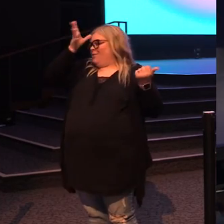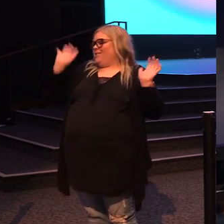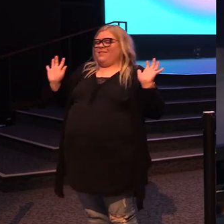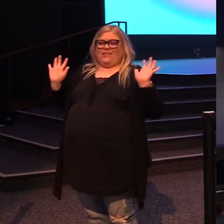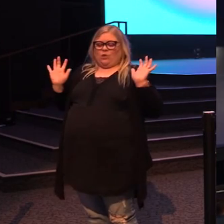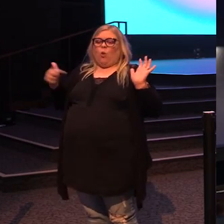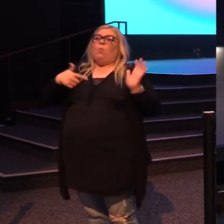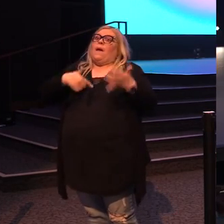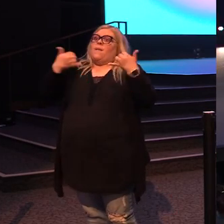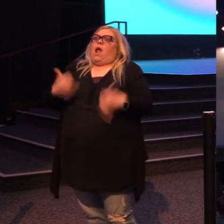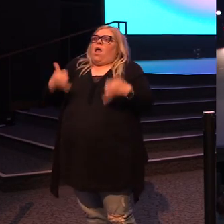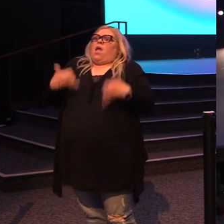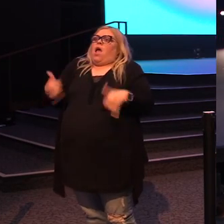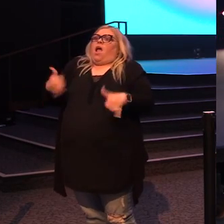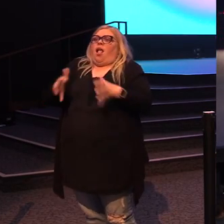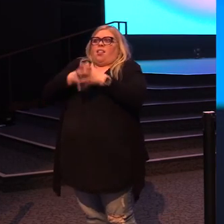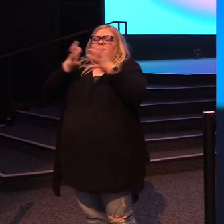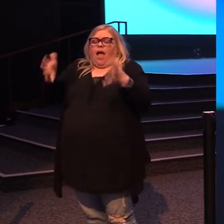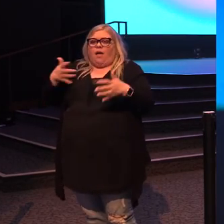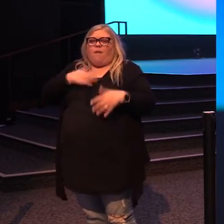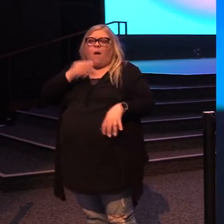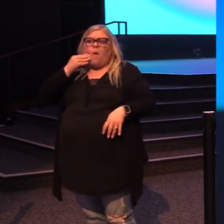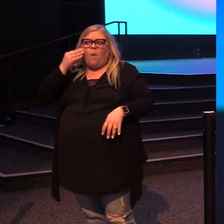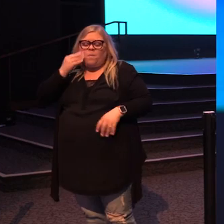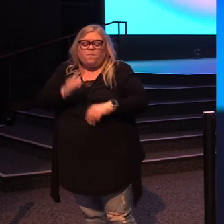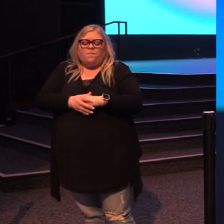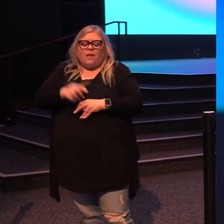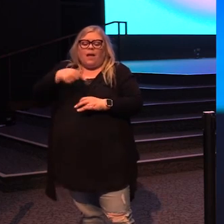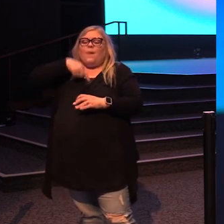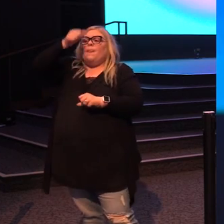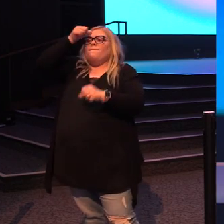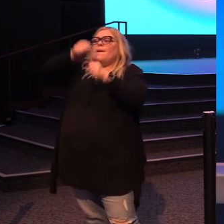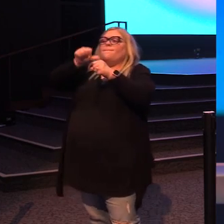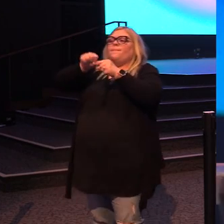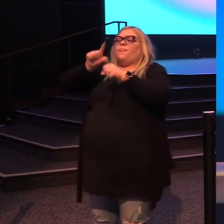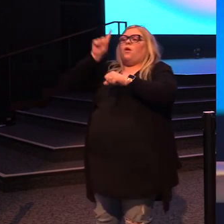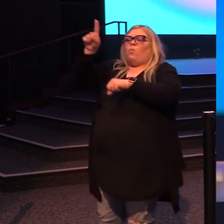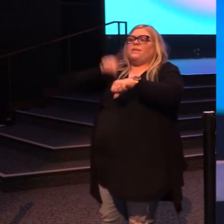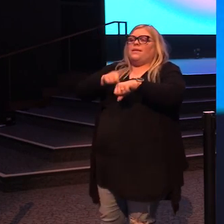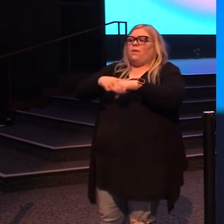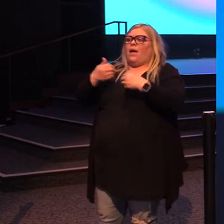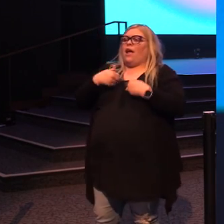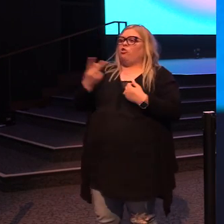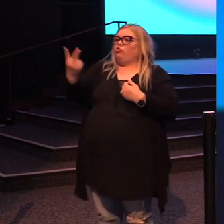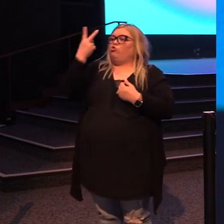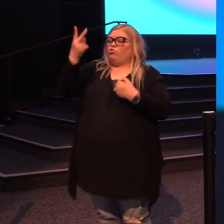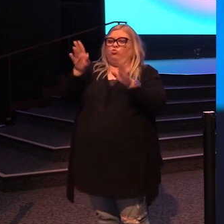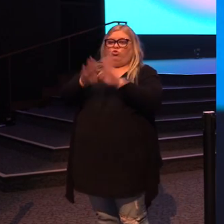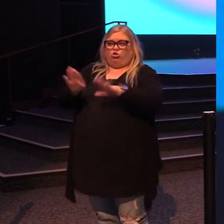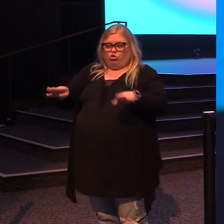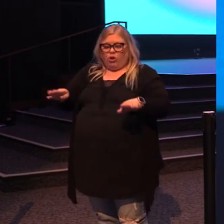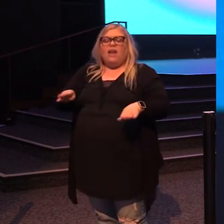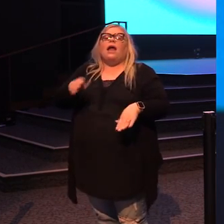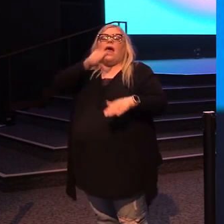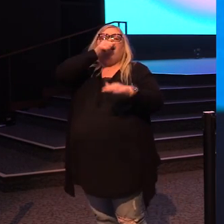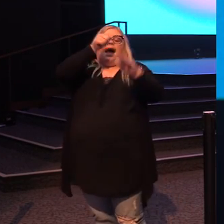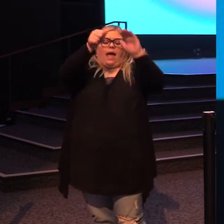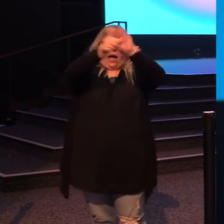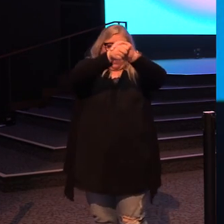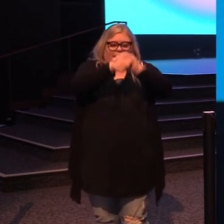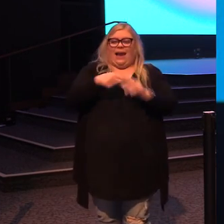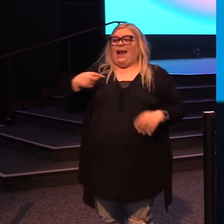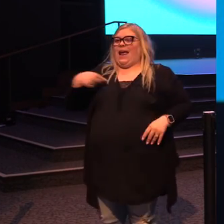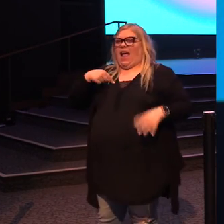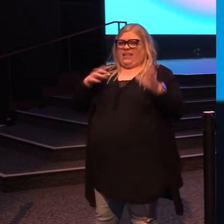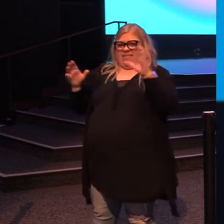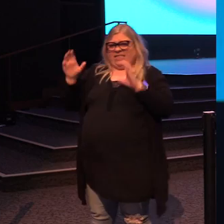And so we played it a lot in our home. And so I remember on this one occasion, our two children going off and hiding, and I was